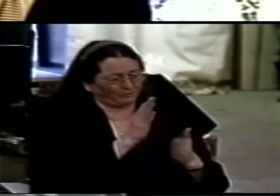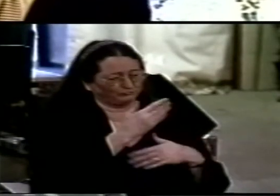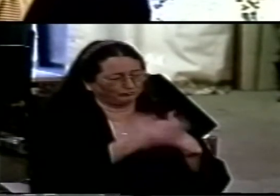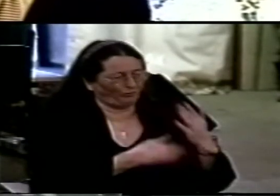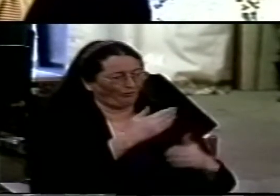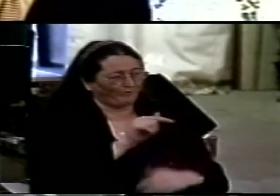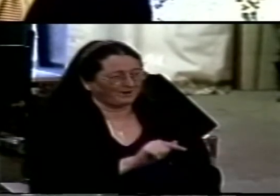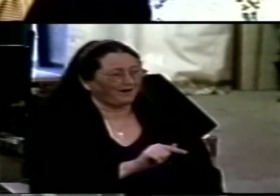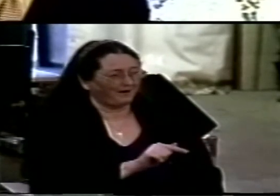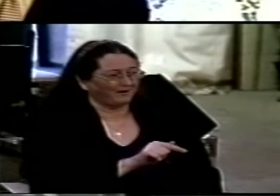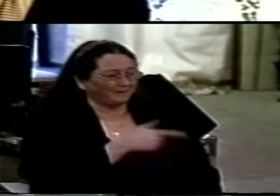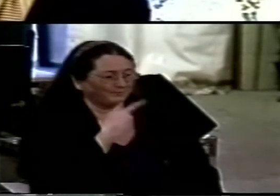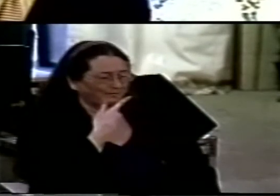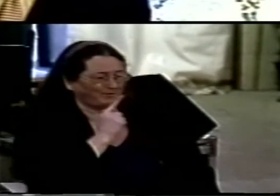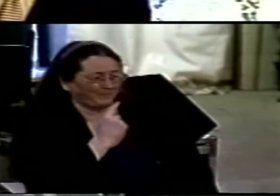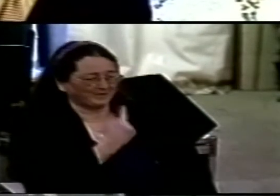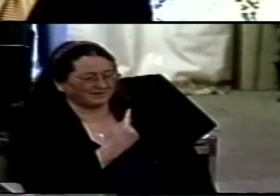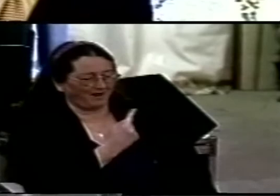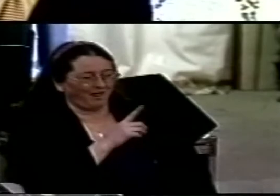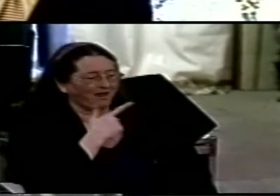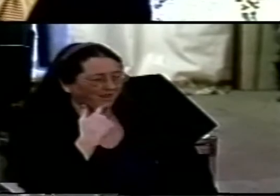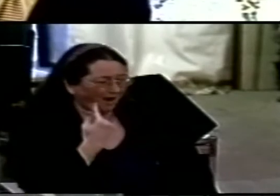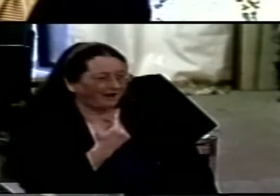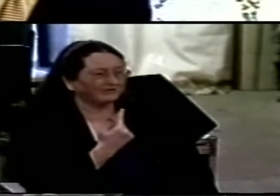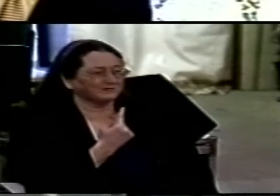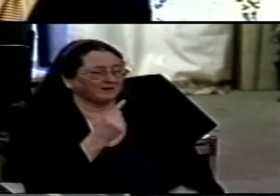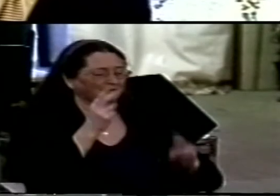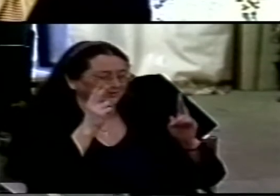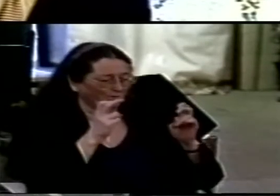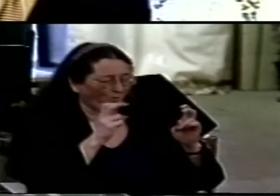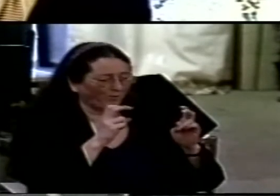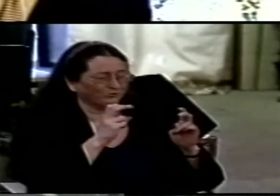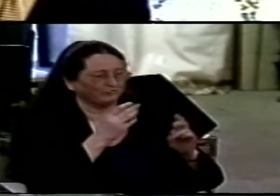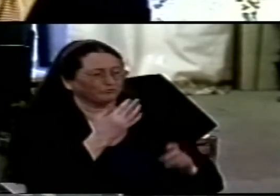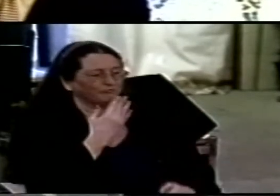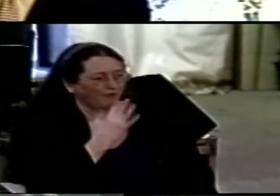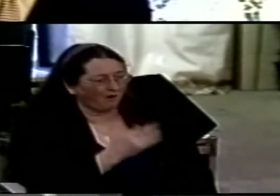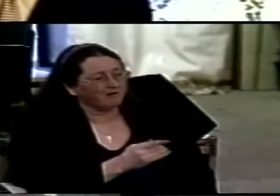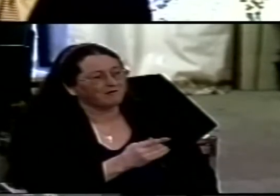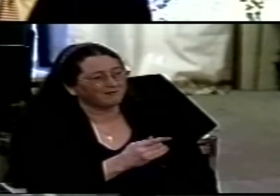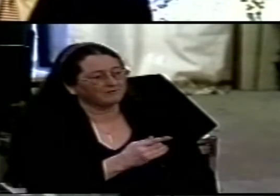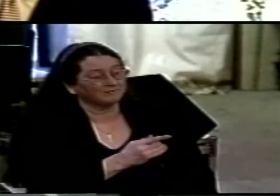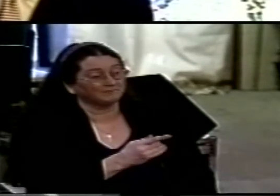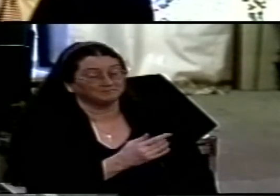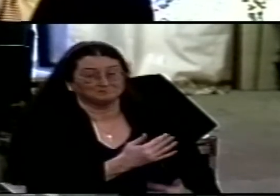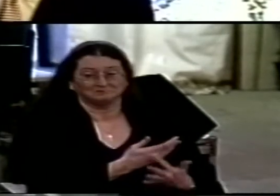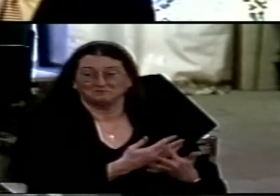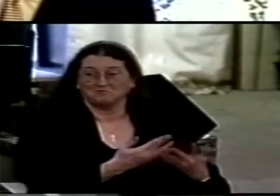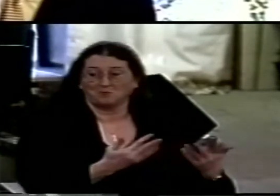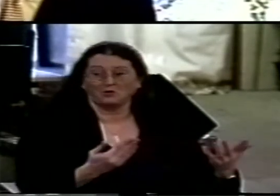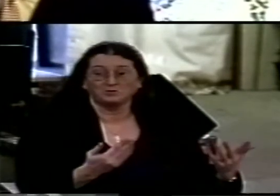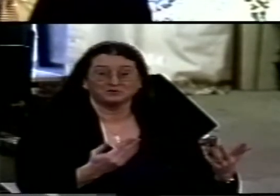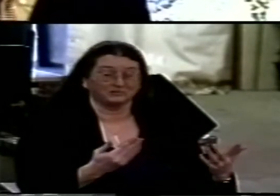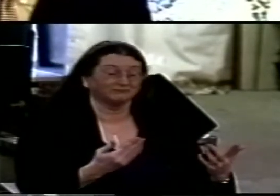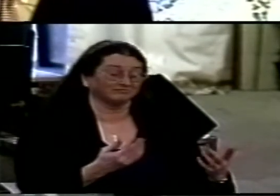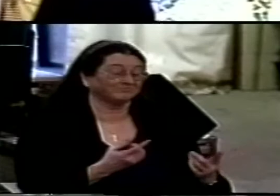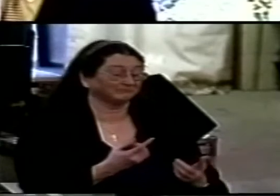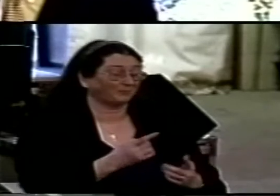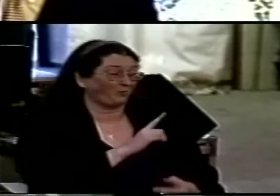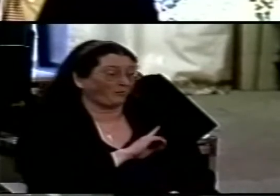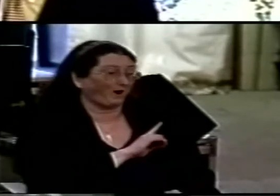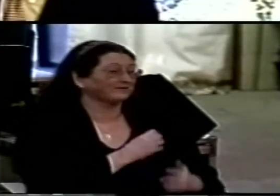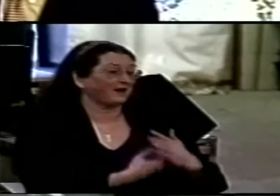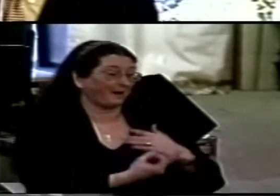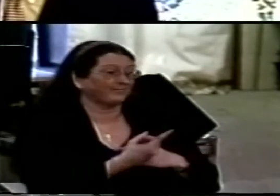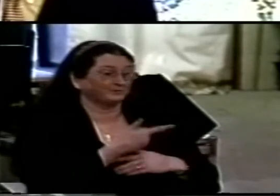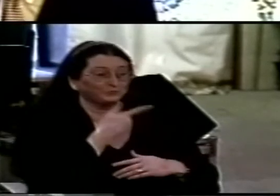we are misrepresented misquoted too often and most of us most of it we have brought to ourselves that's the